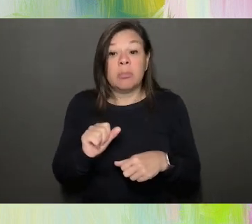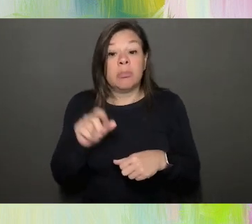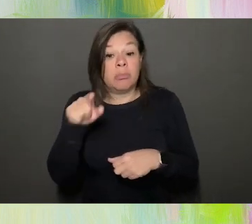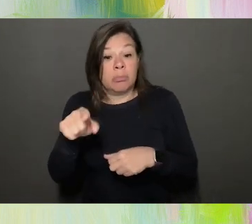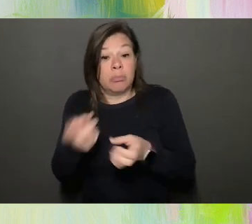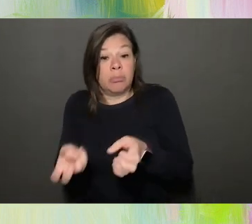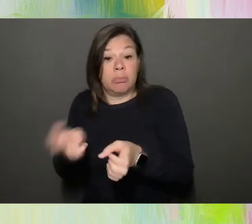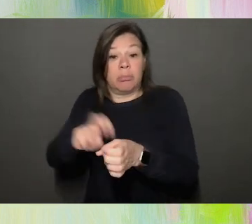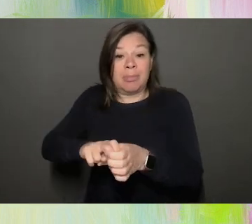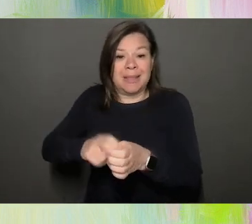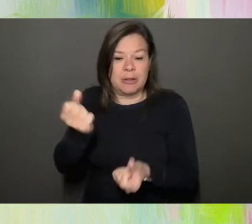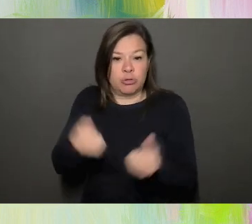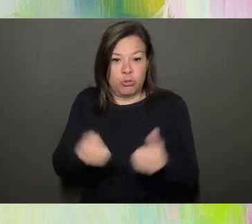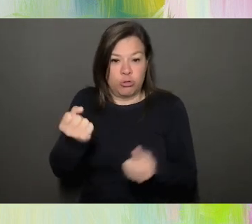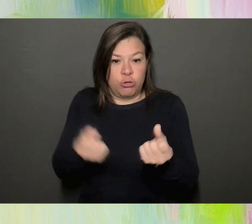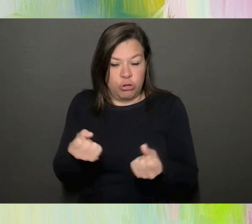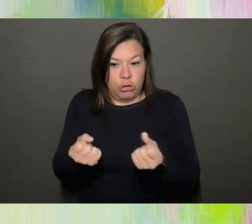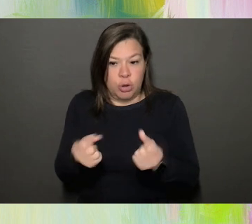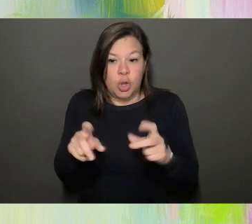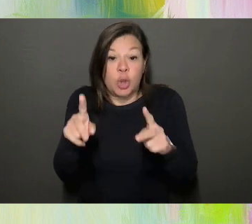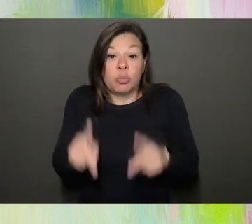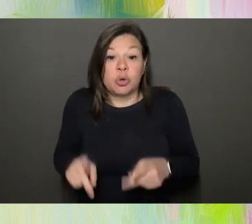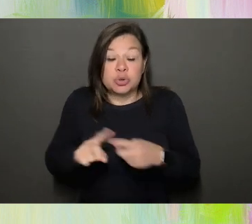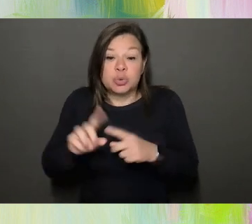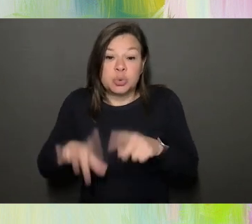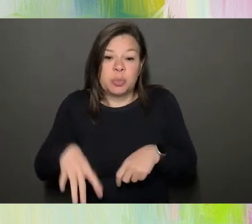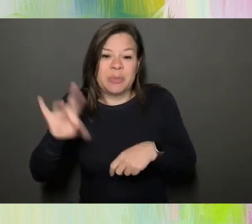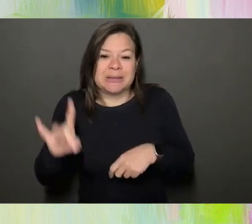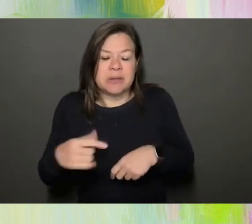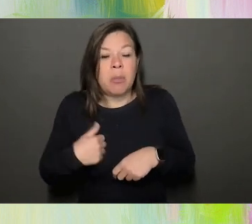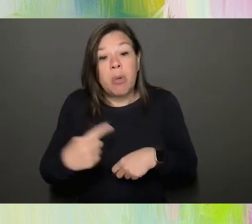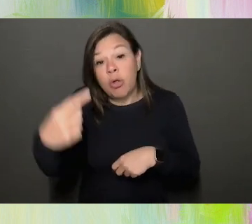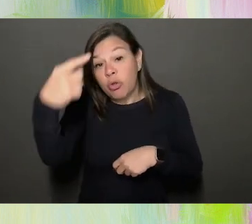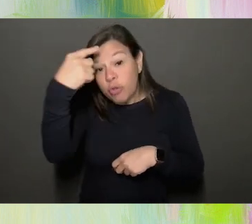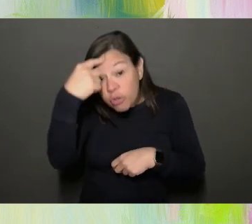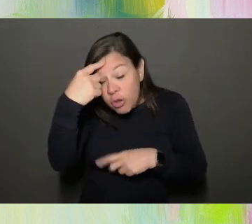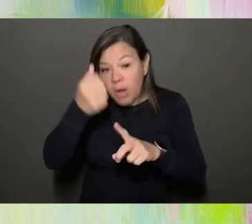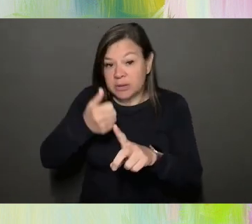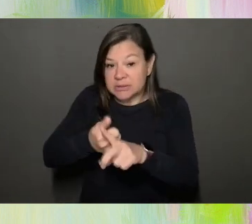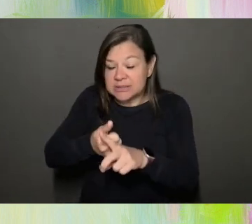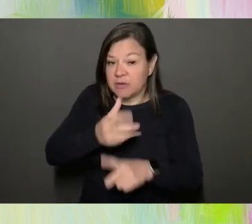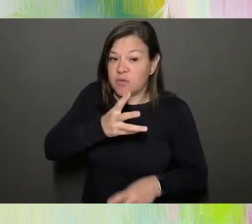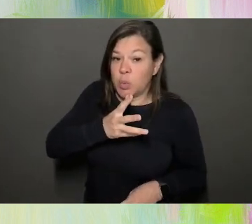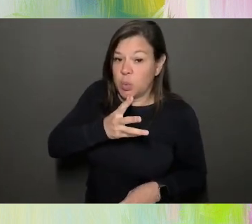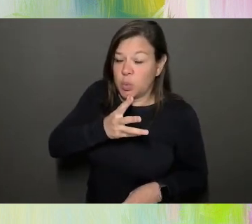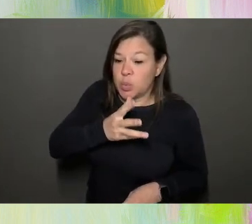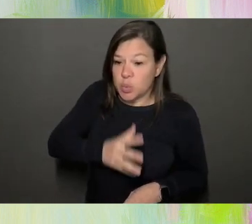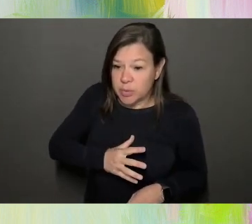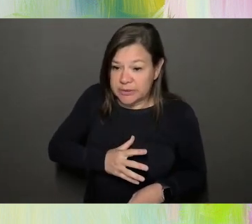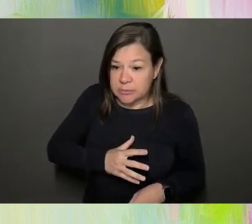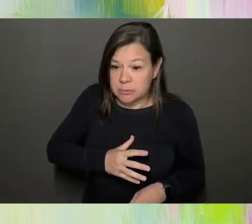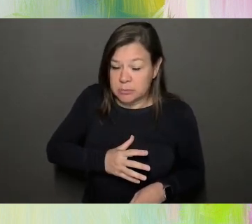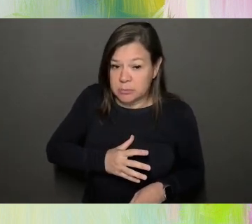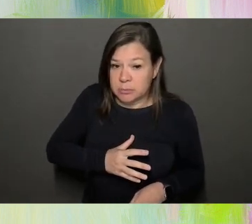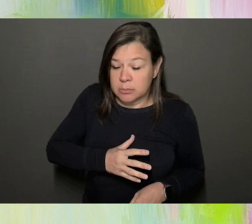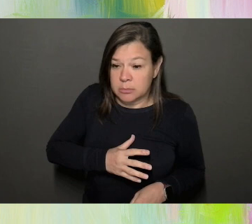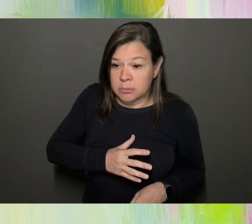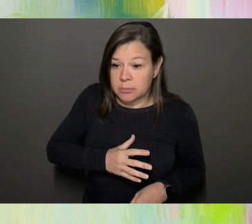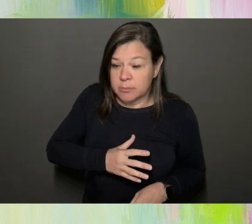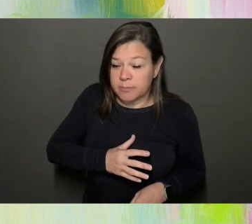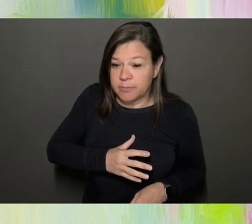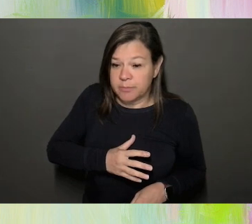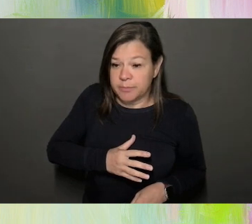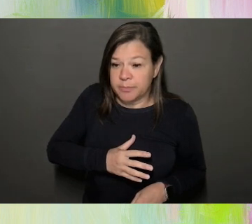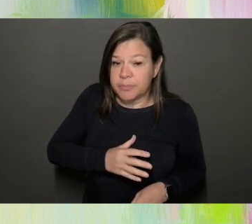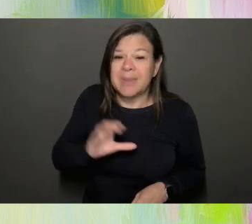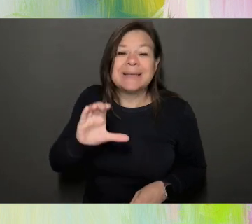the, the person who, who picked her up thought she was a woman, like a, like a, uh, like a cis